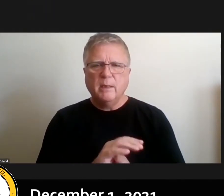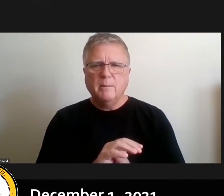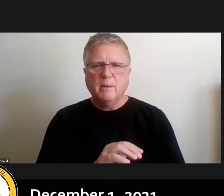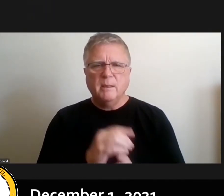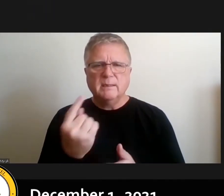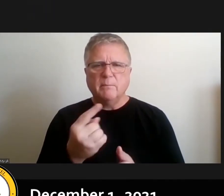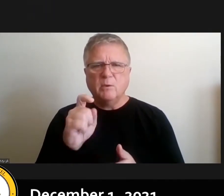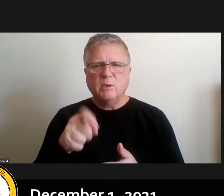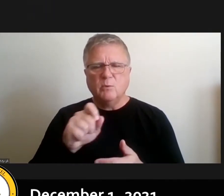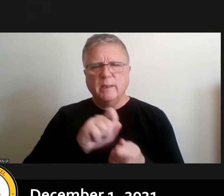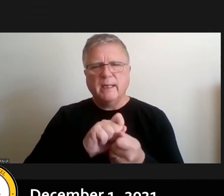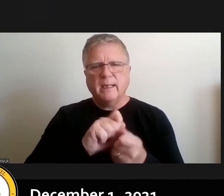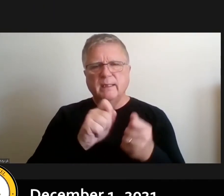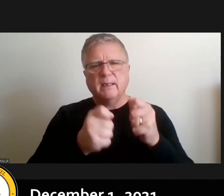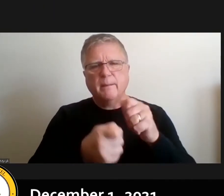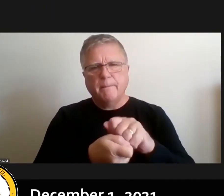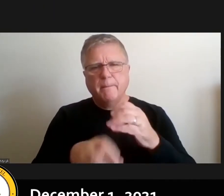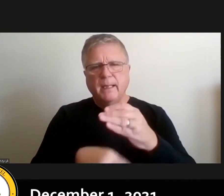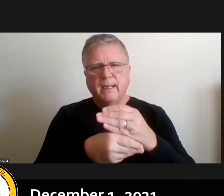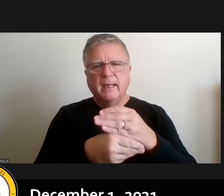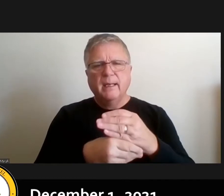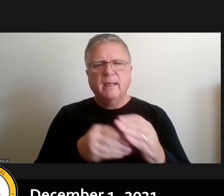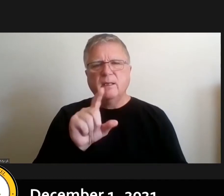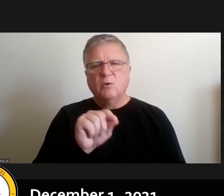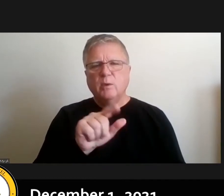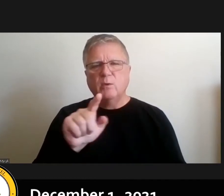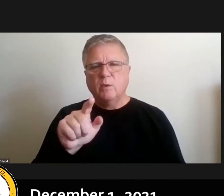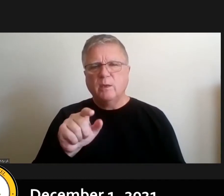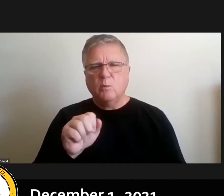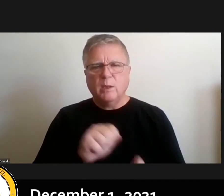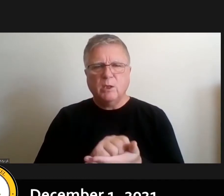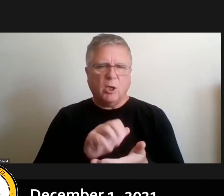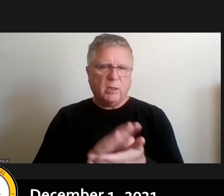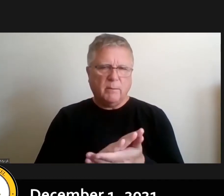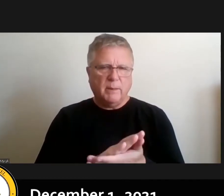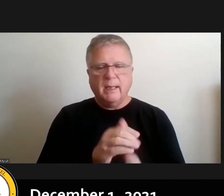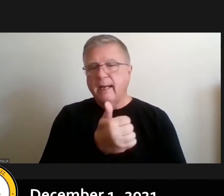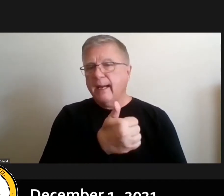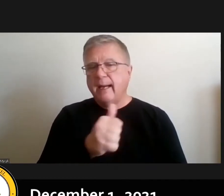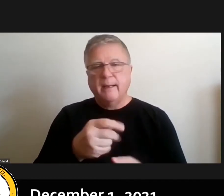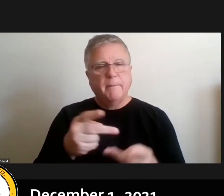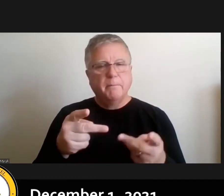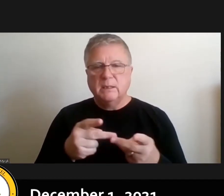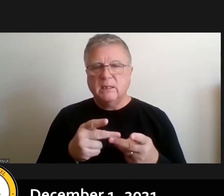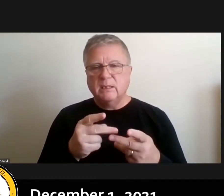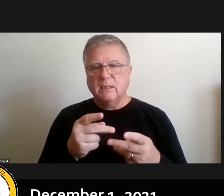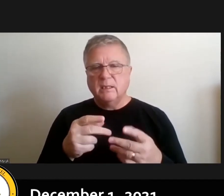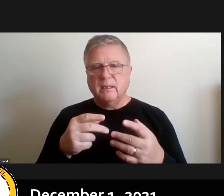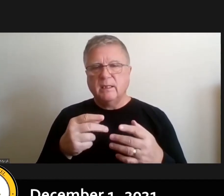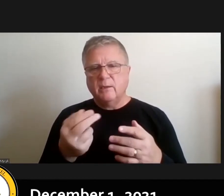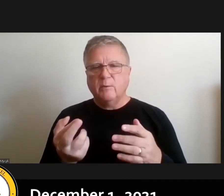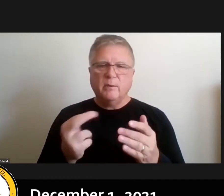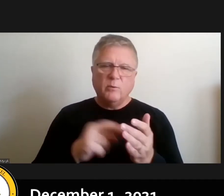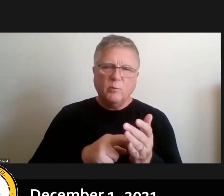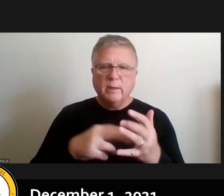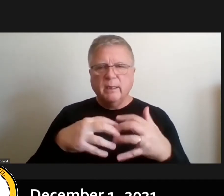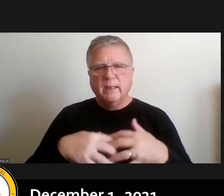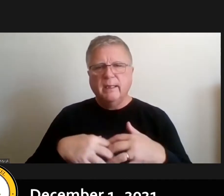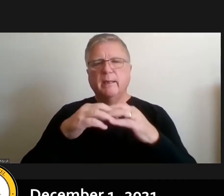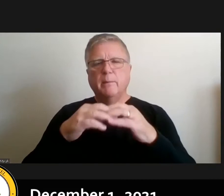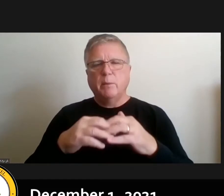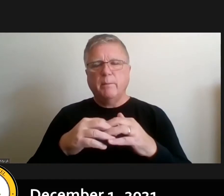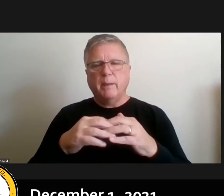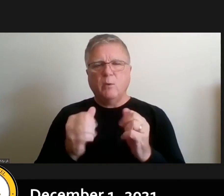2021 uh document so uh any any position that we re-implement or yeah re-implemented with the amended